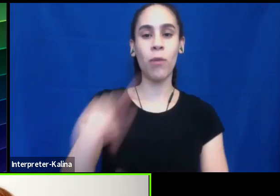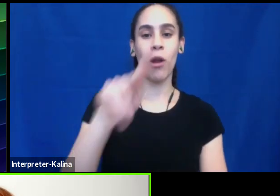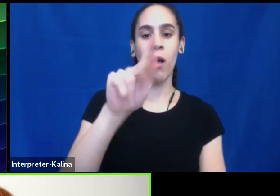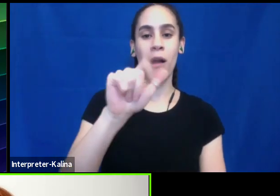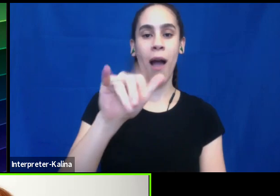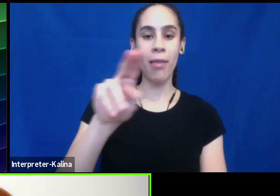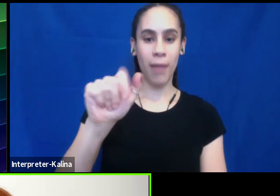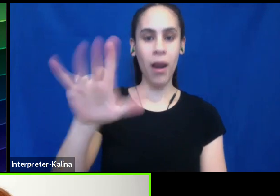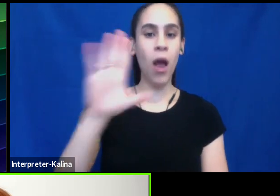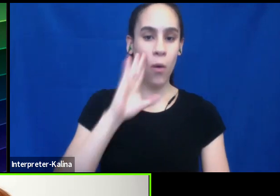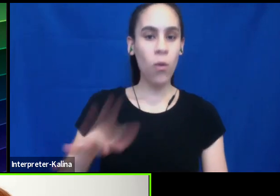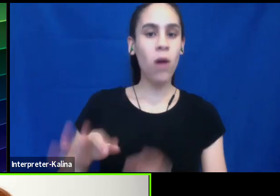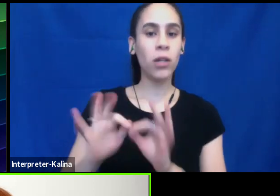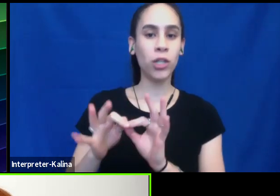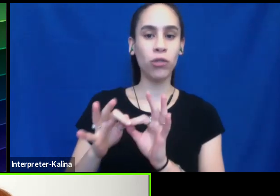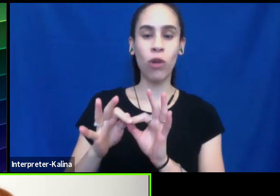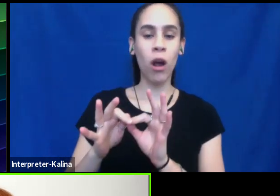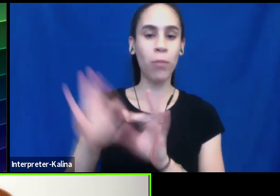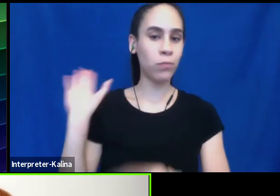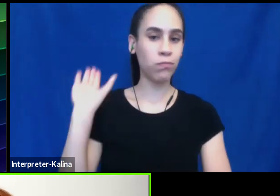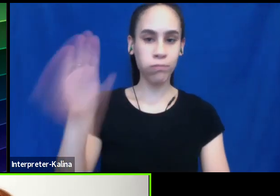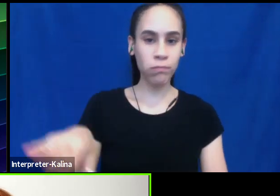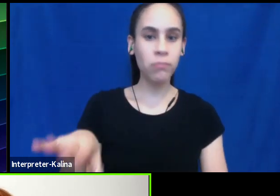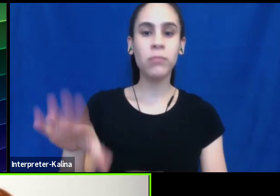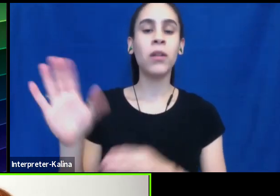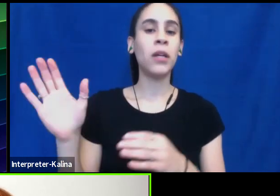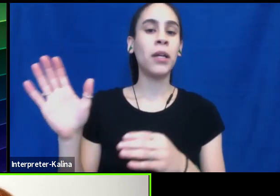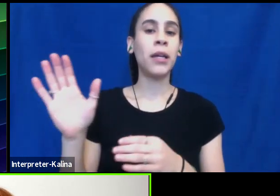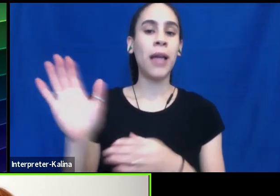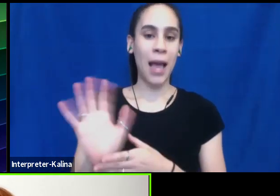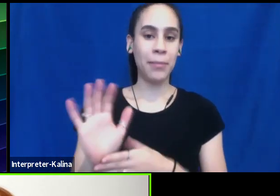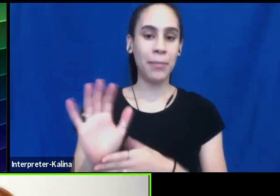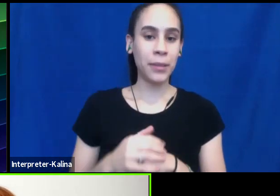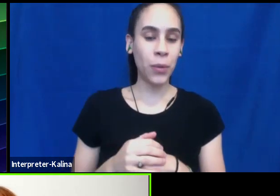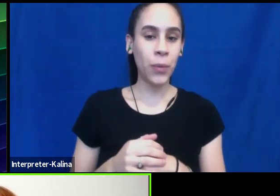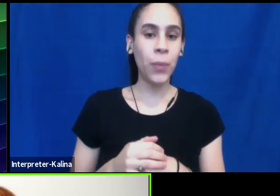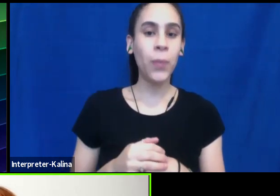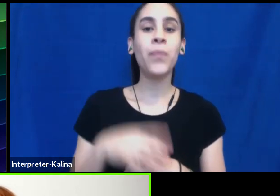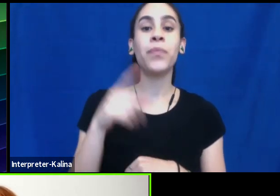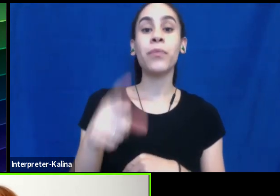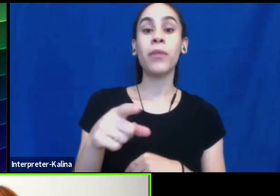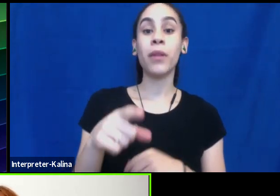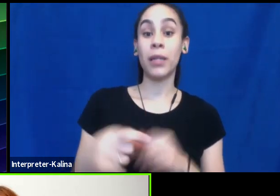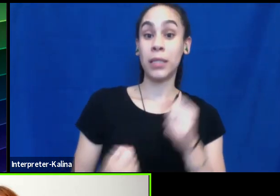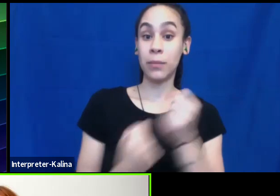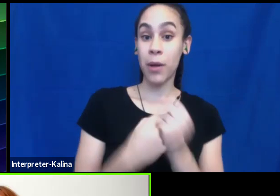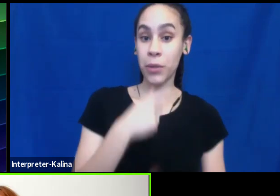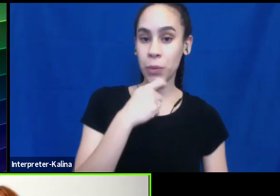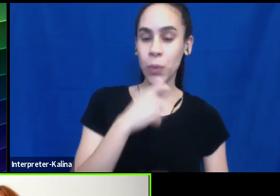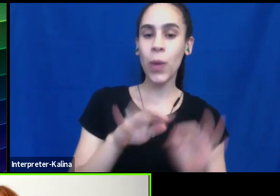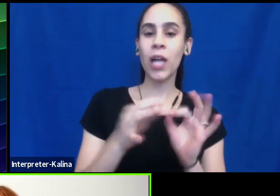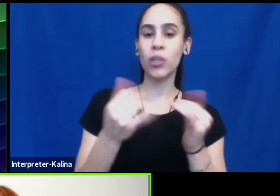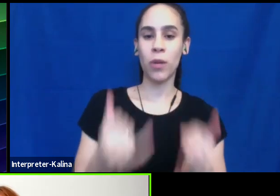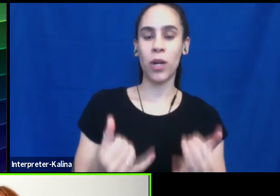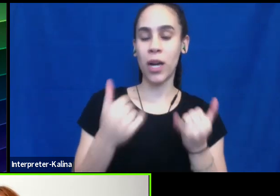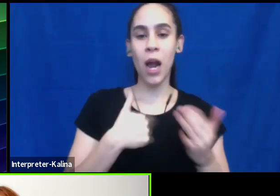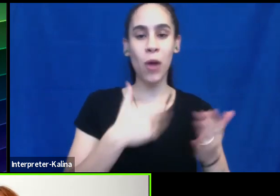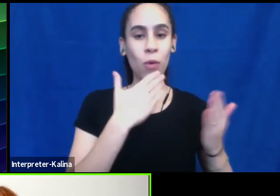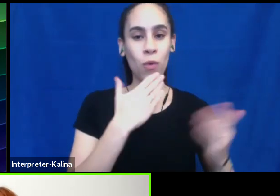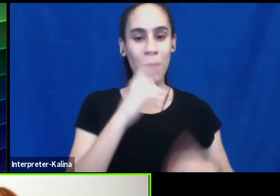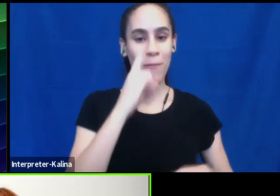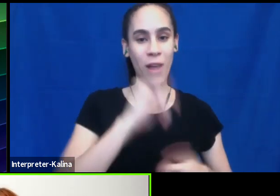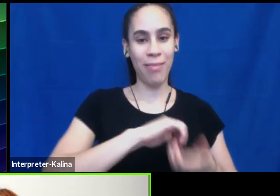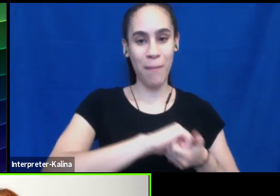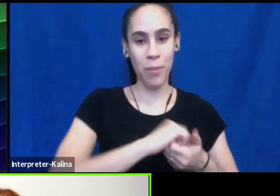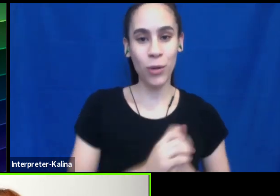She'll be interpreting throughout the episode. Our interpreters are sponsored by Interpreter Now, and we're really grateful for that partnership.